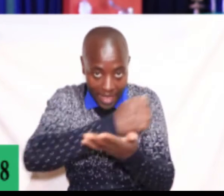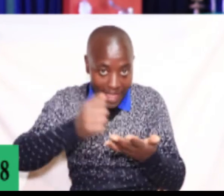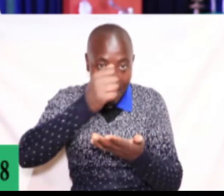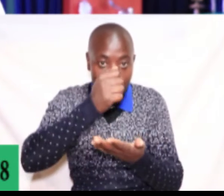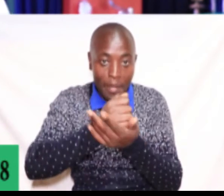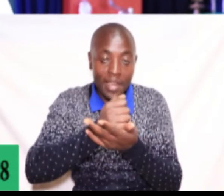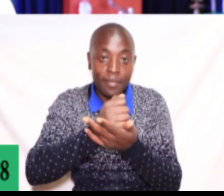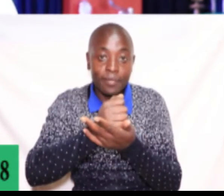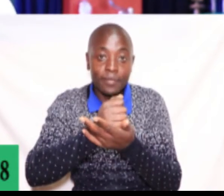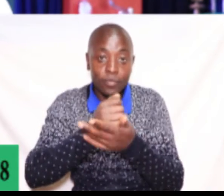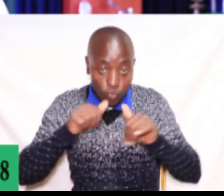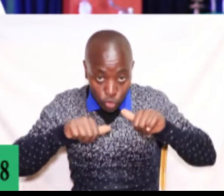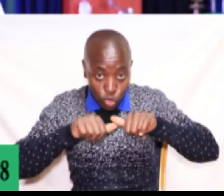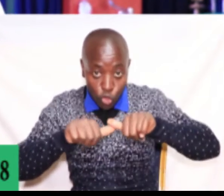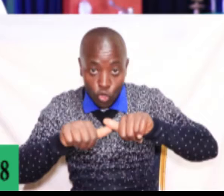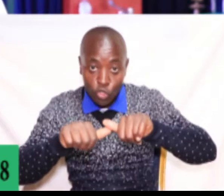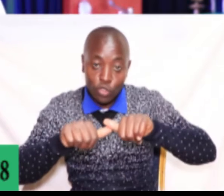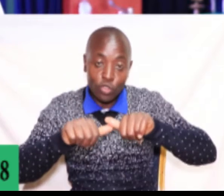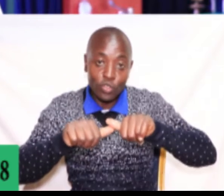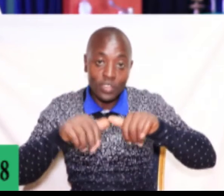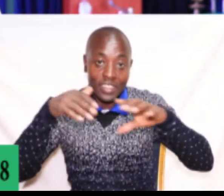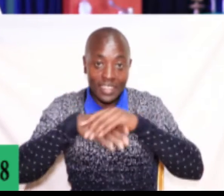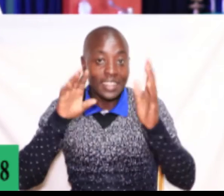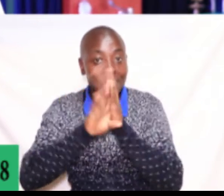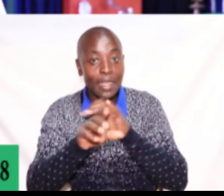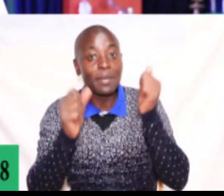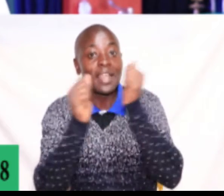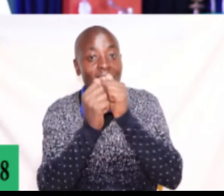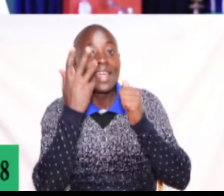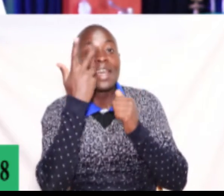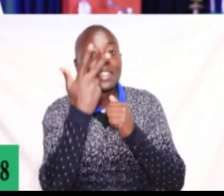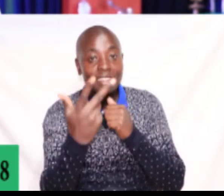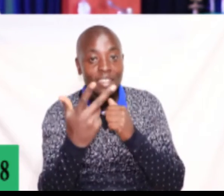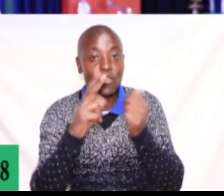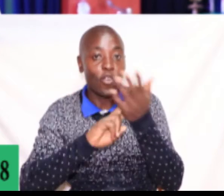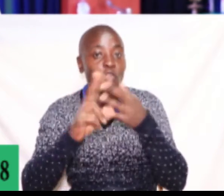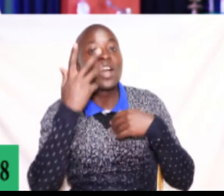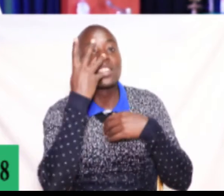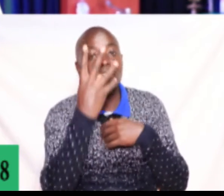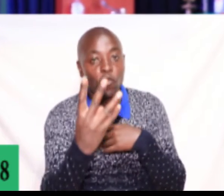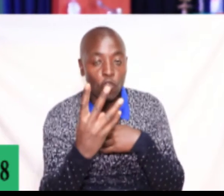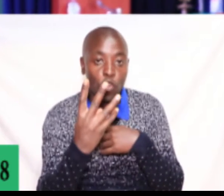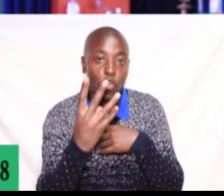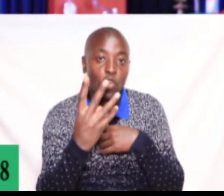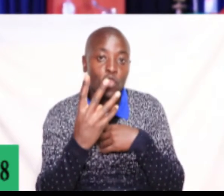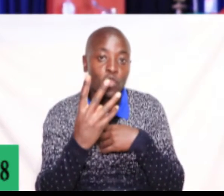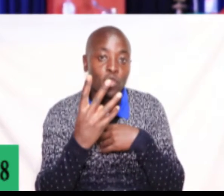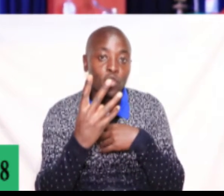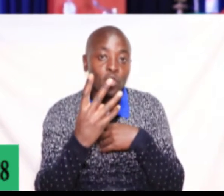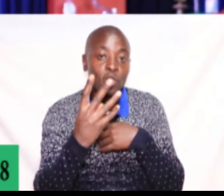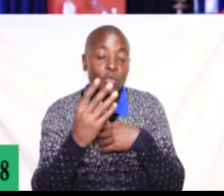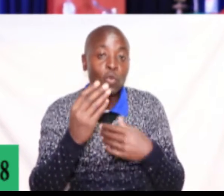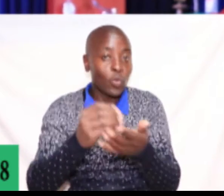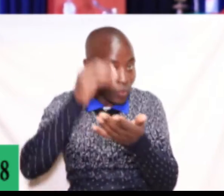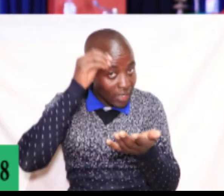And we continue, in chapter 13, from verse 4, and a link